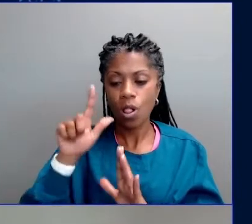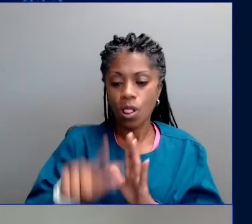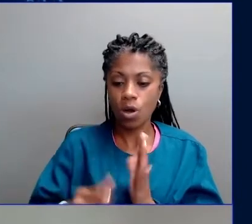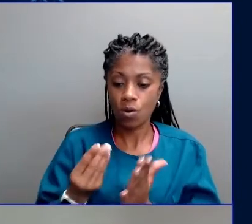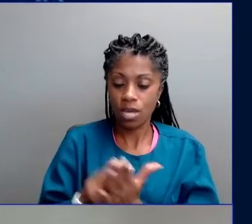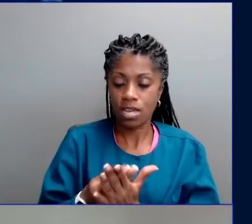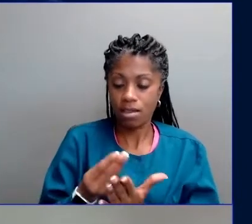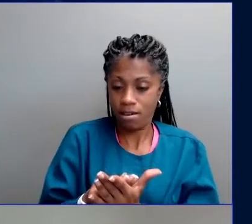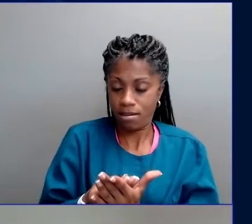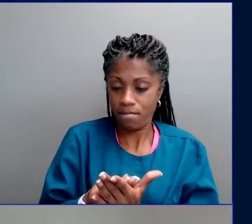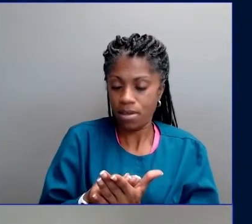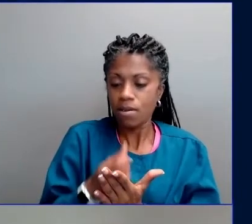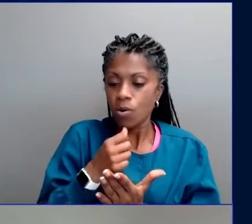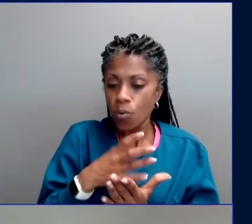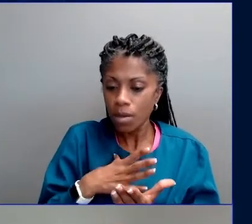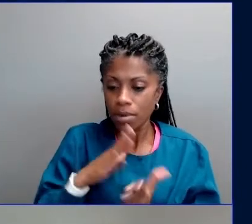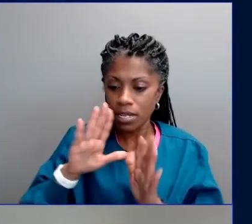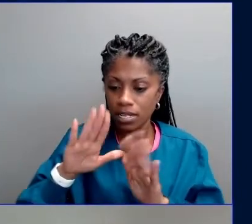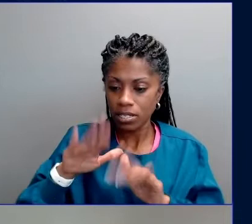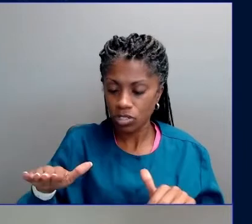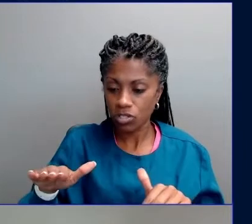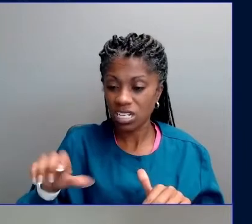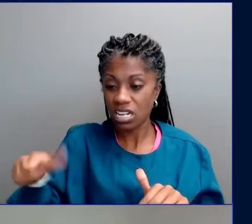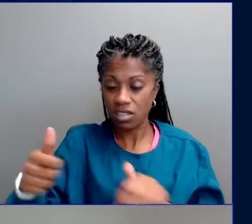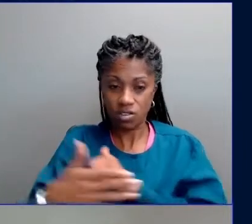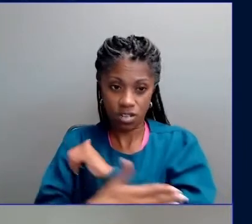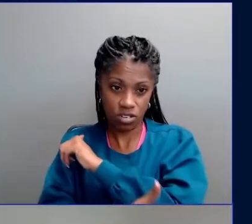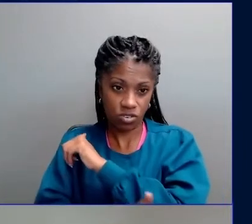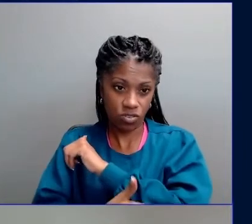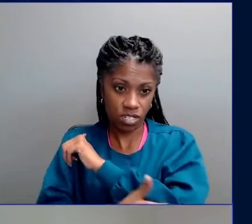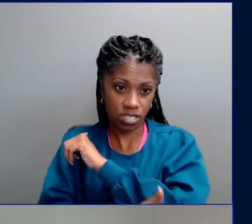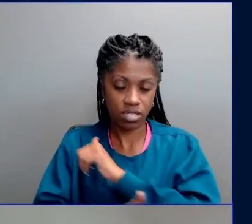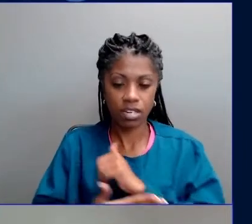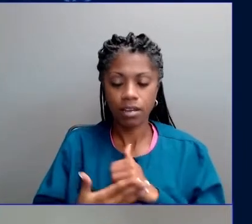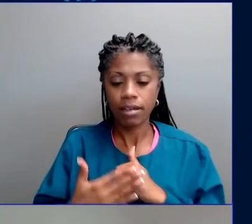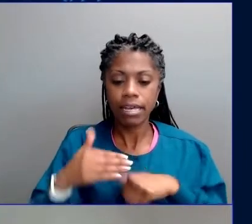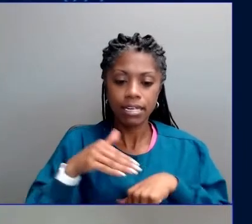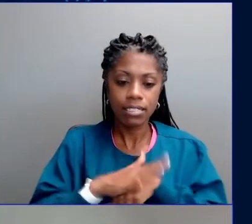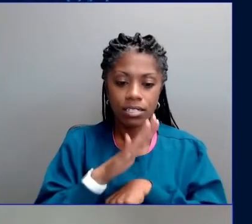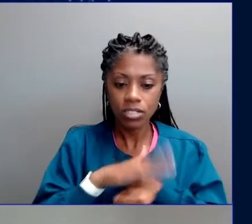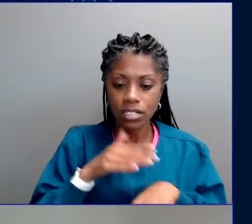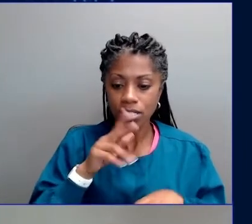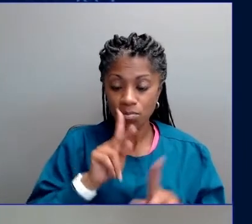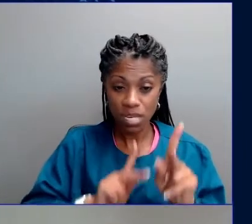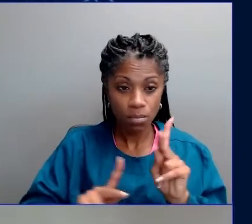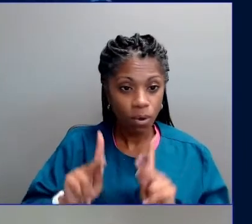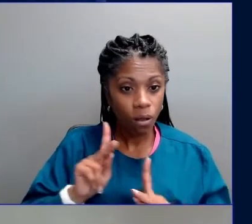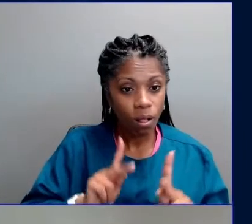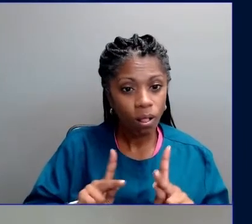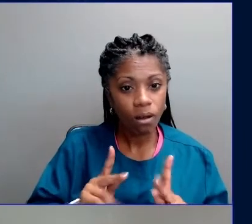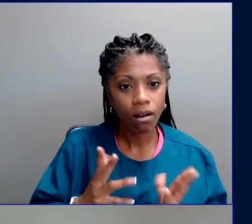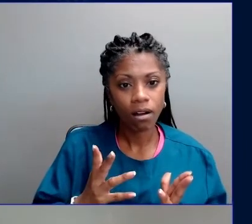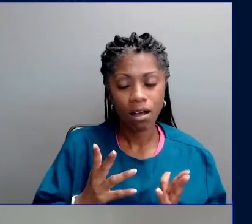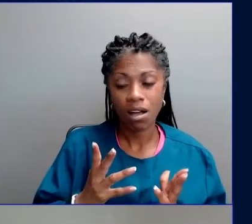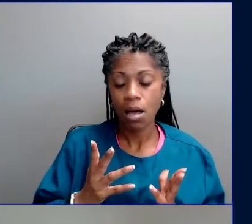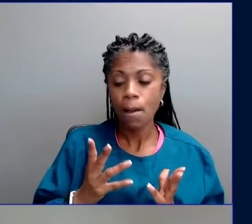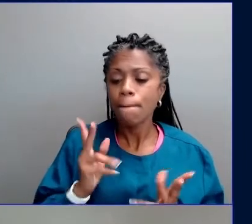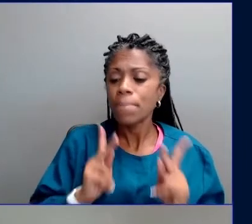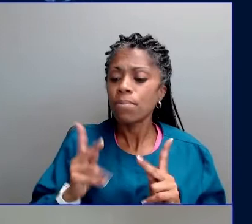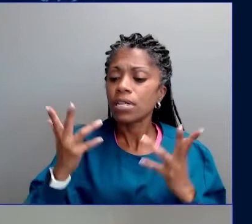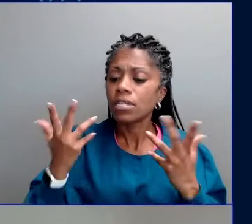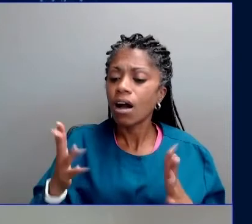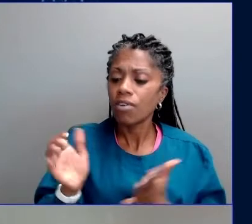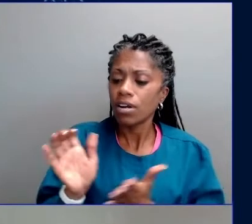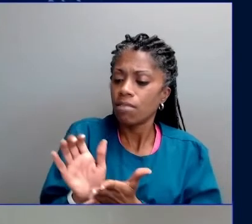indigenous peoples who have already lost so much. It disproportionately affects people who are already marginalized by racism